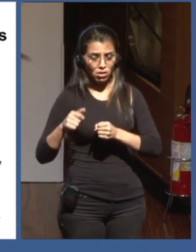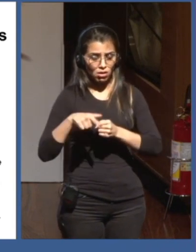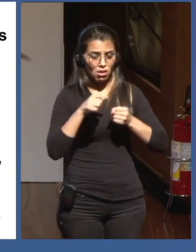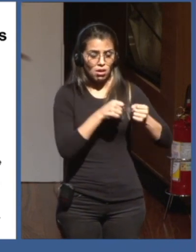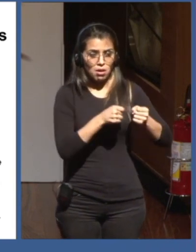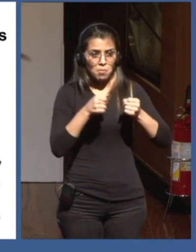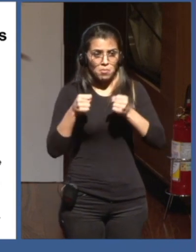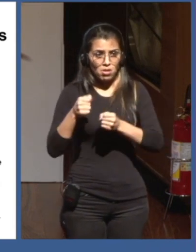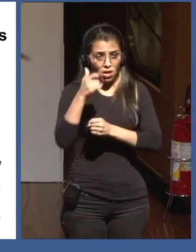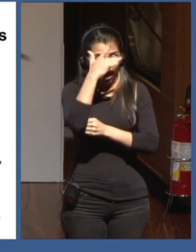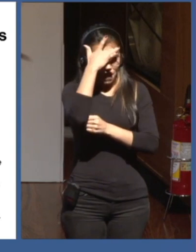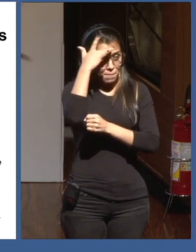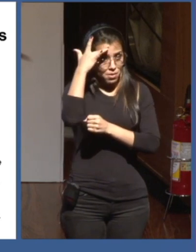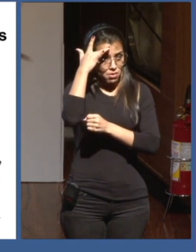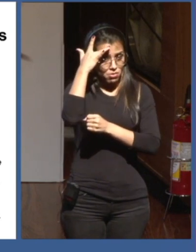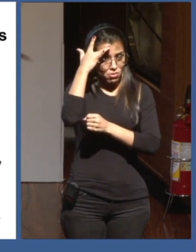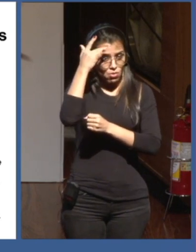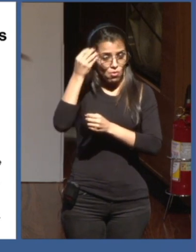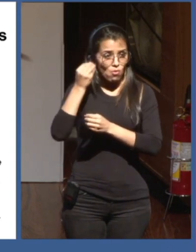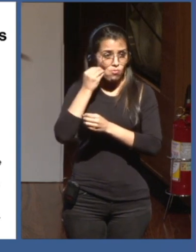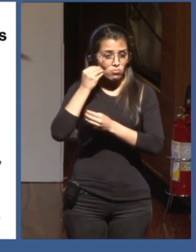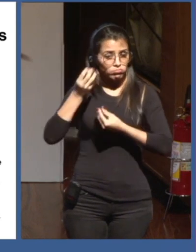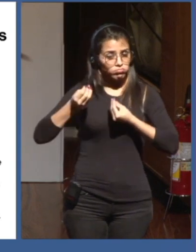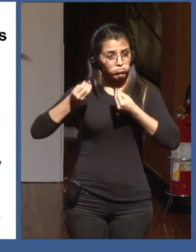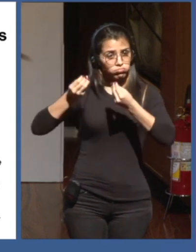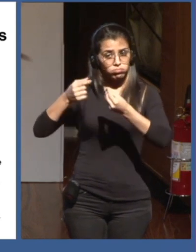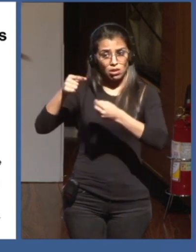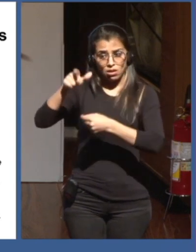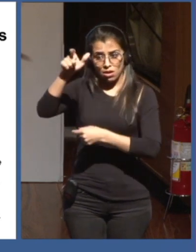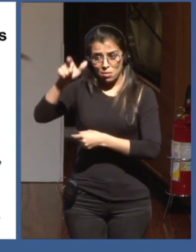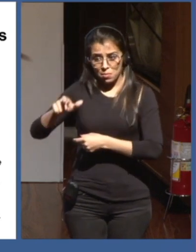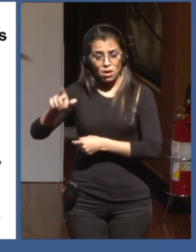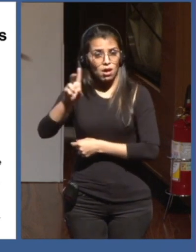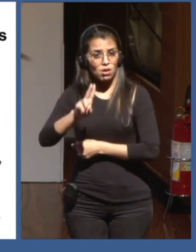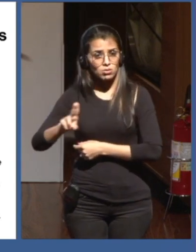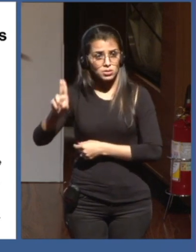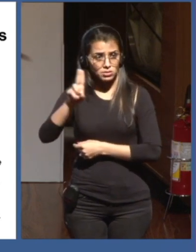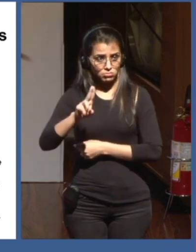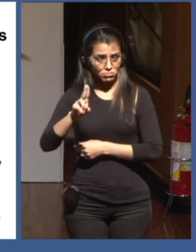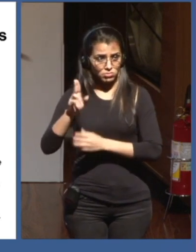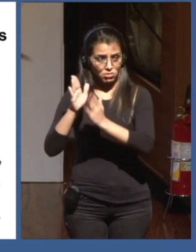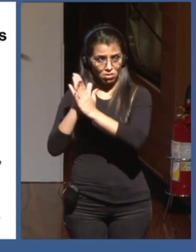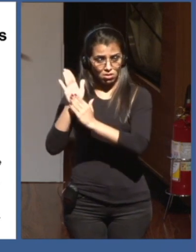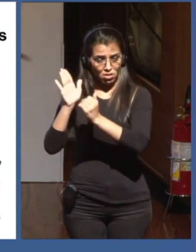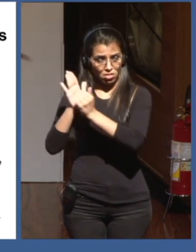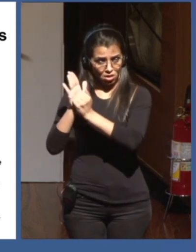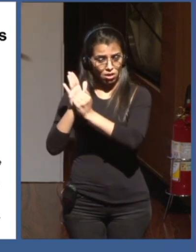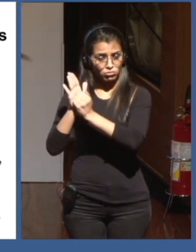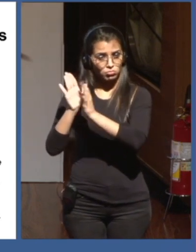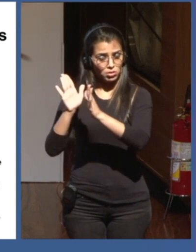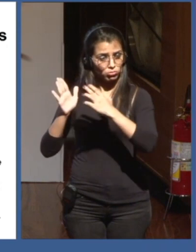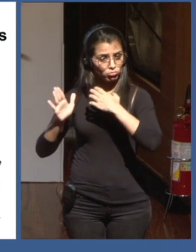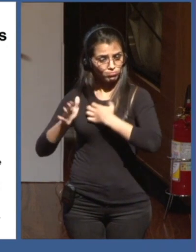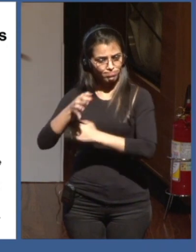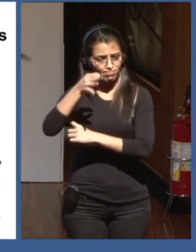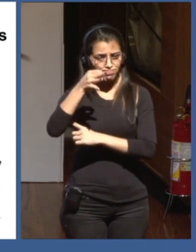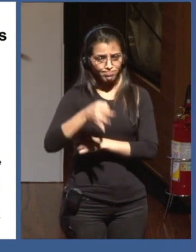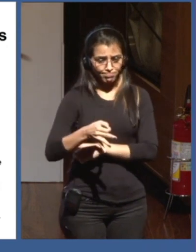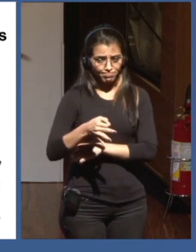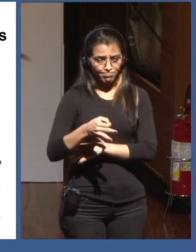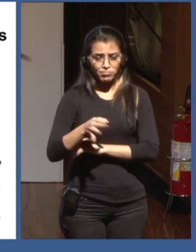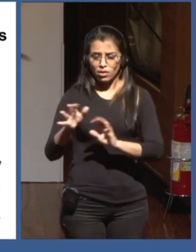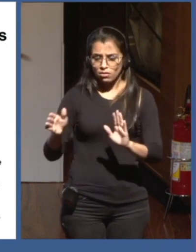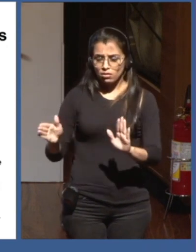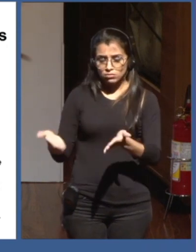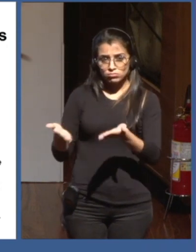use data. It's both about giving them the incentive, it's about convincing them,